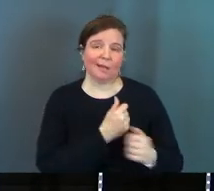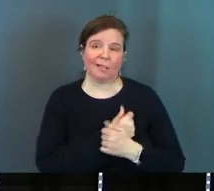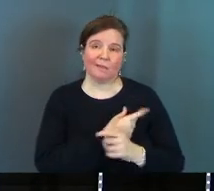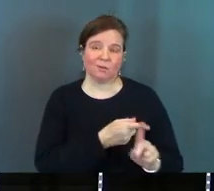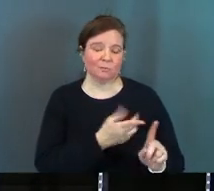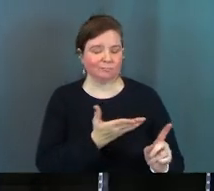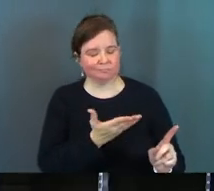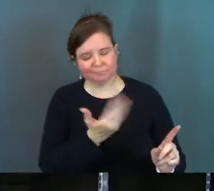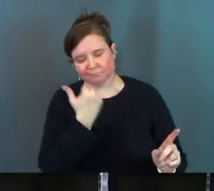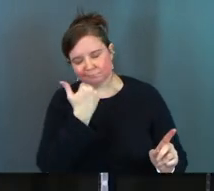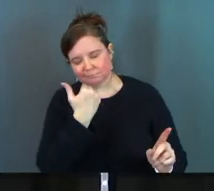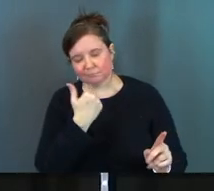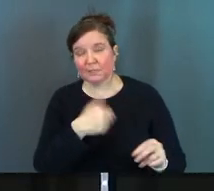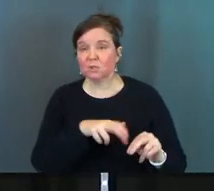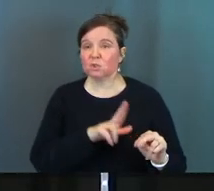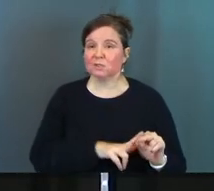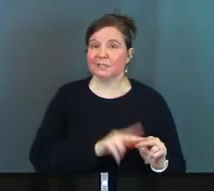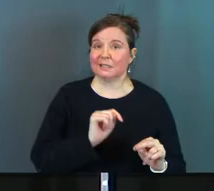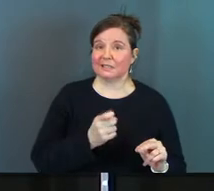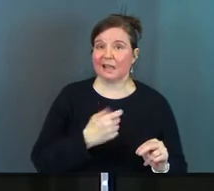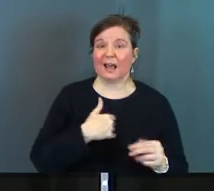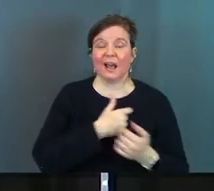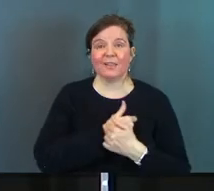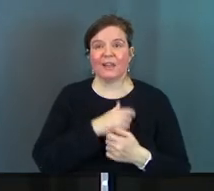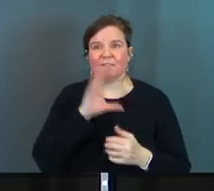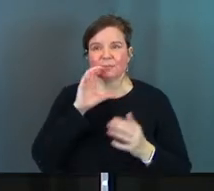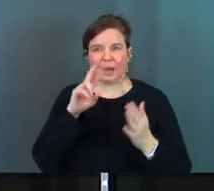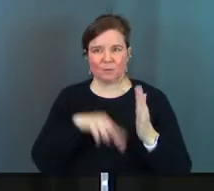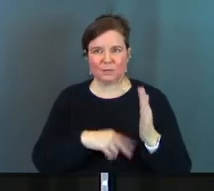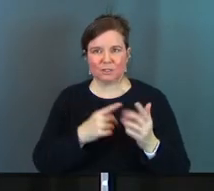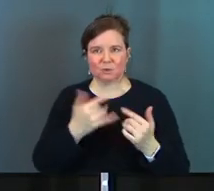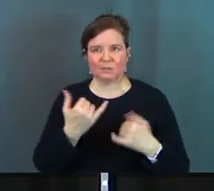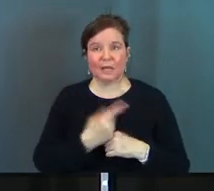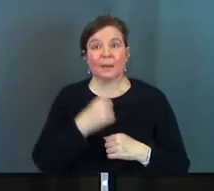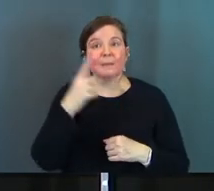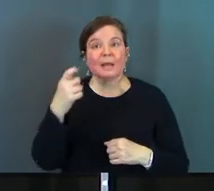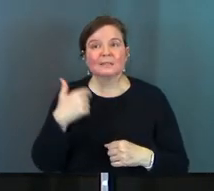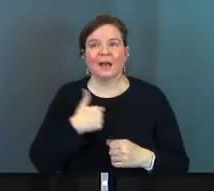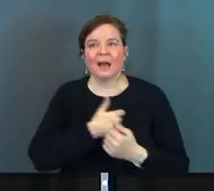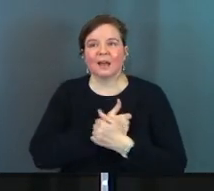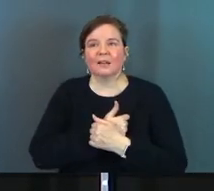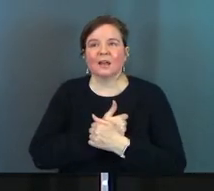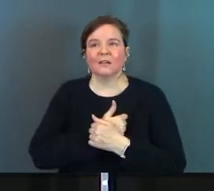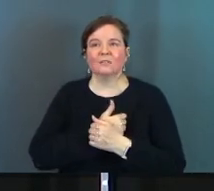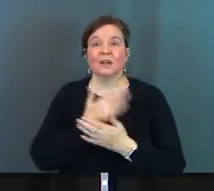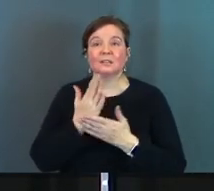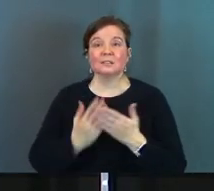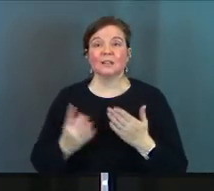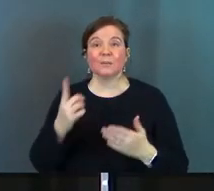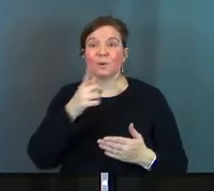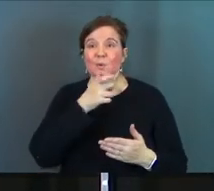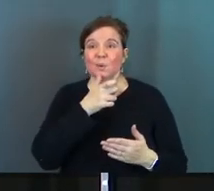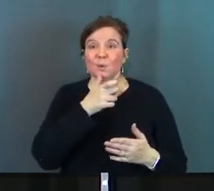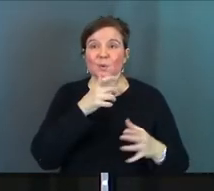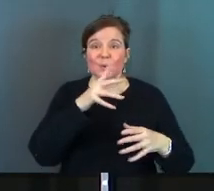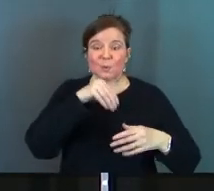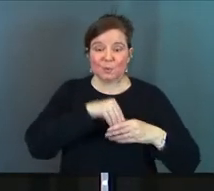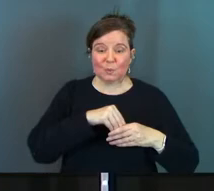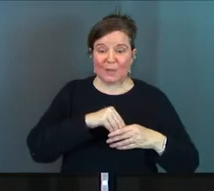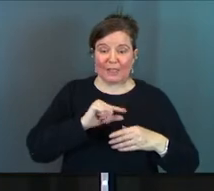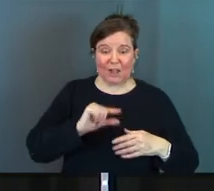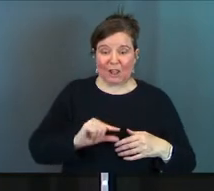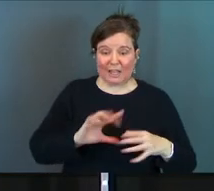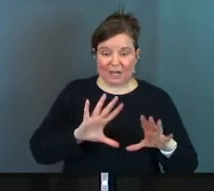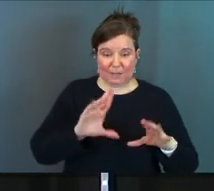sitting in this tax collector's booth I love the picture I'm reading the picture to you today because I love the picture of somebody who's in their